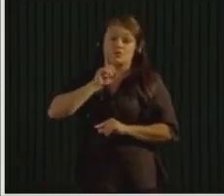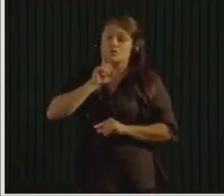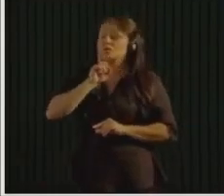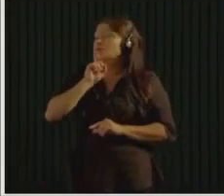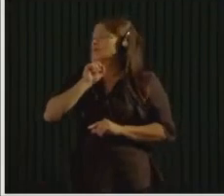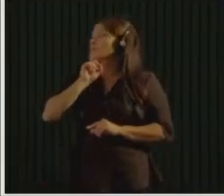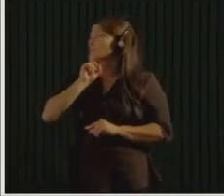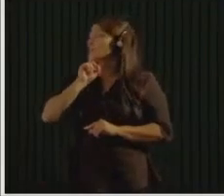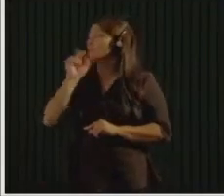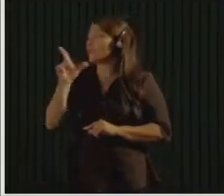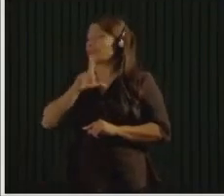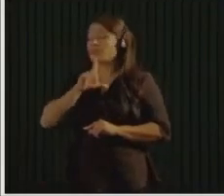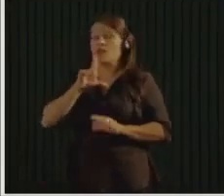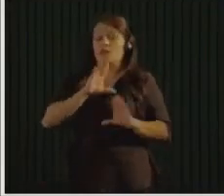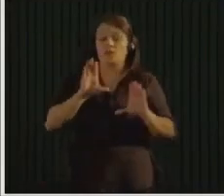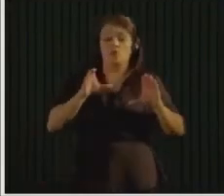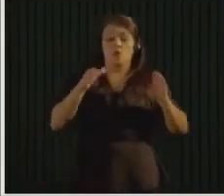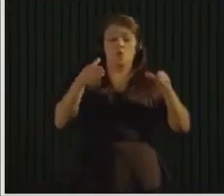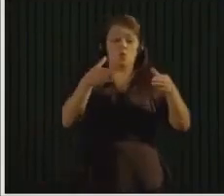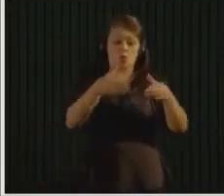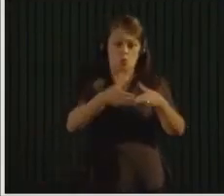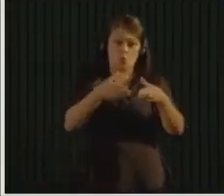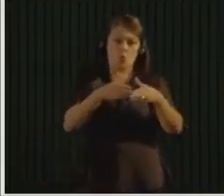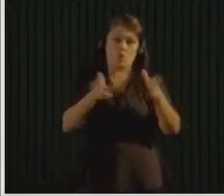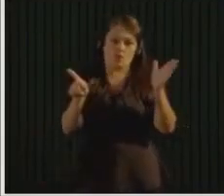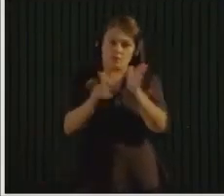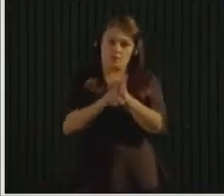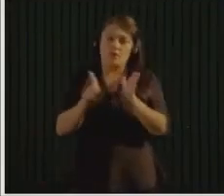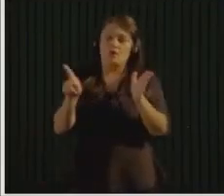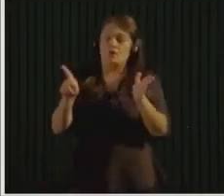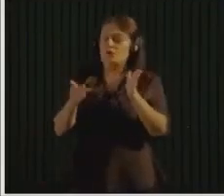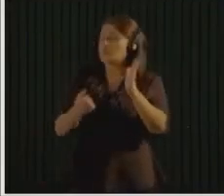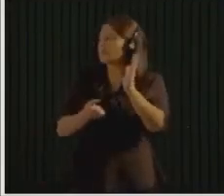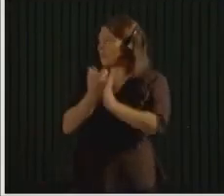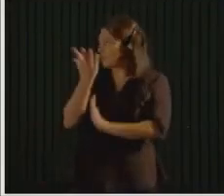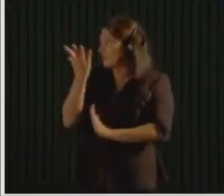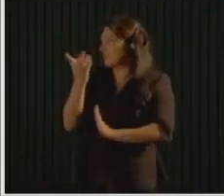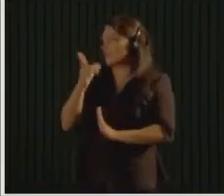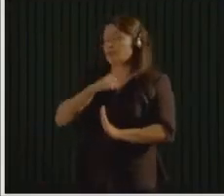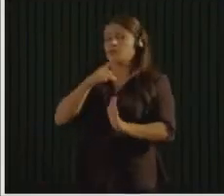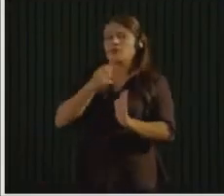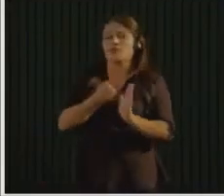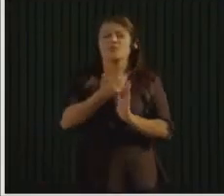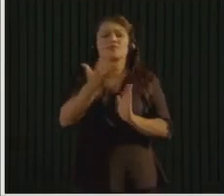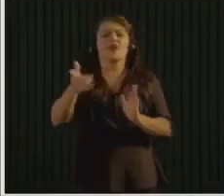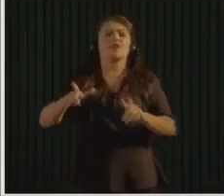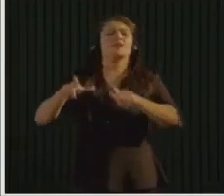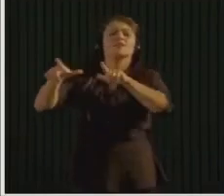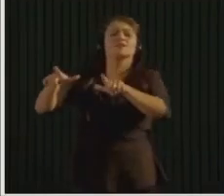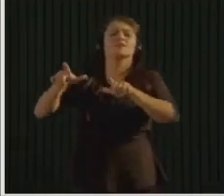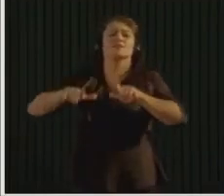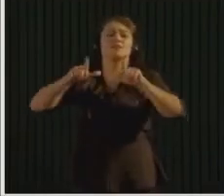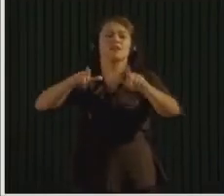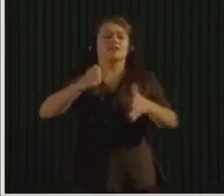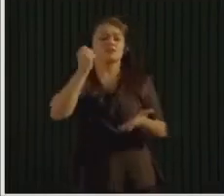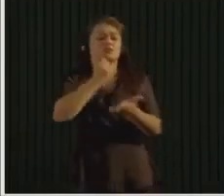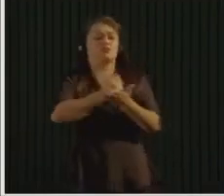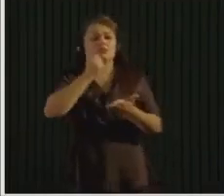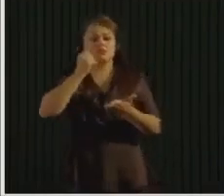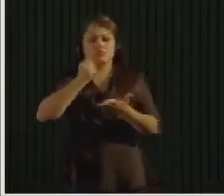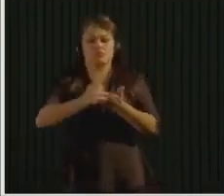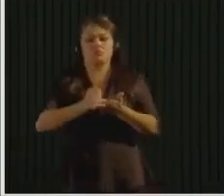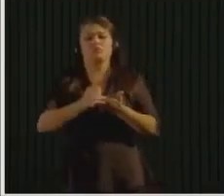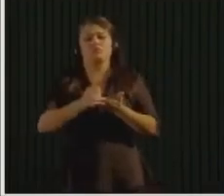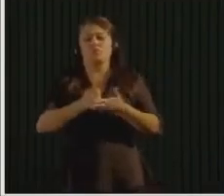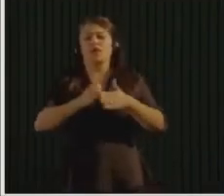which we help to form does a lot of the business certifications, Zero Waste USA really focuses on communities and